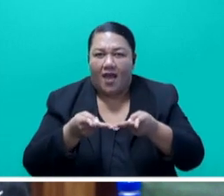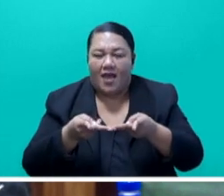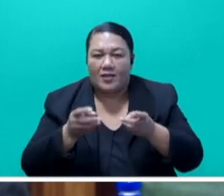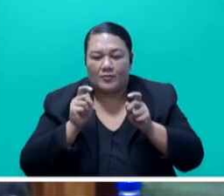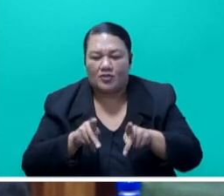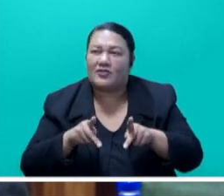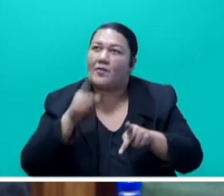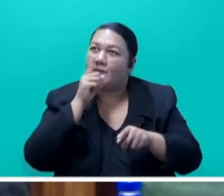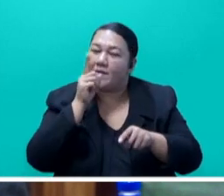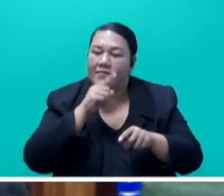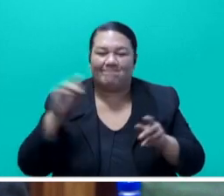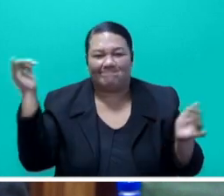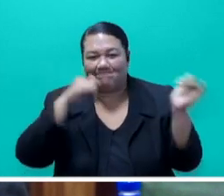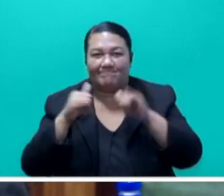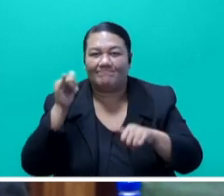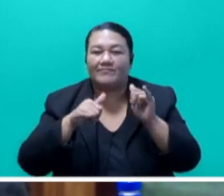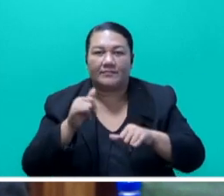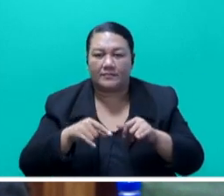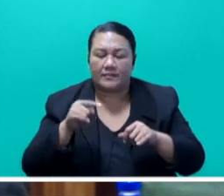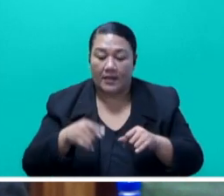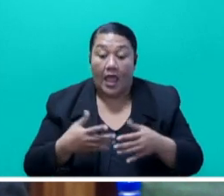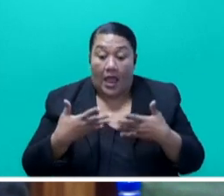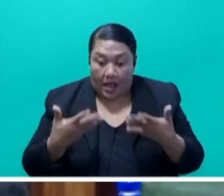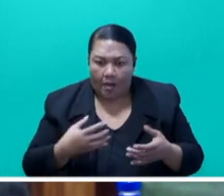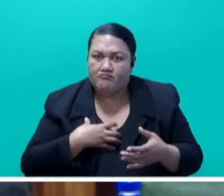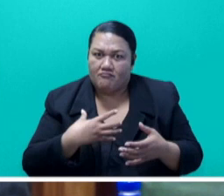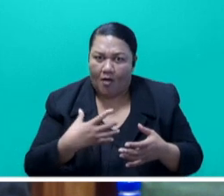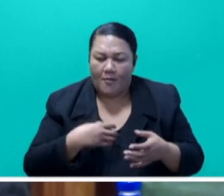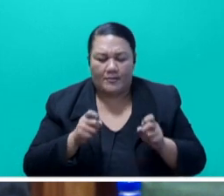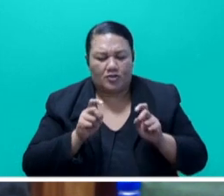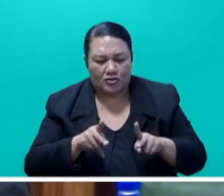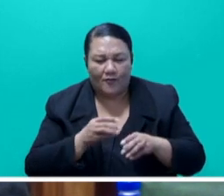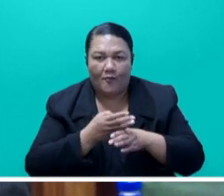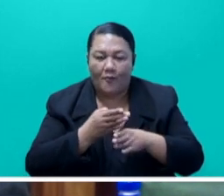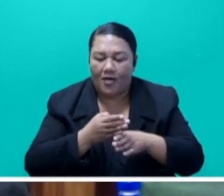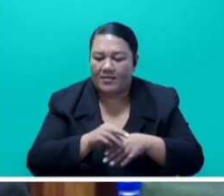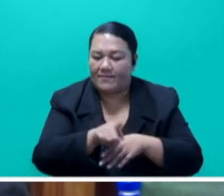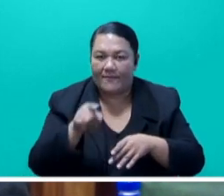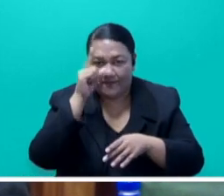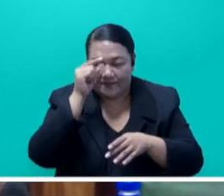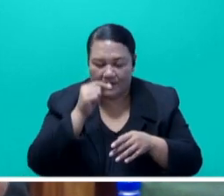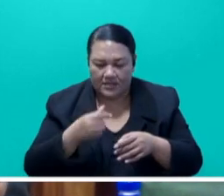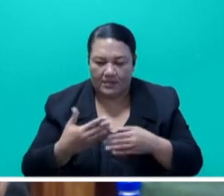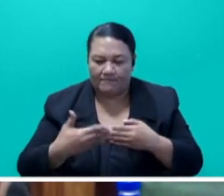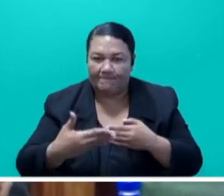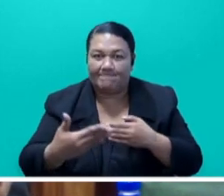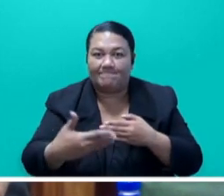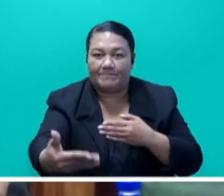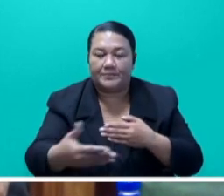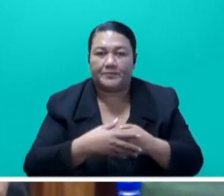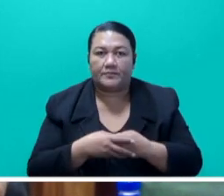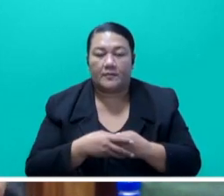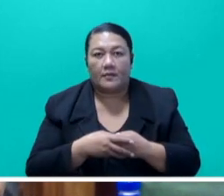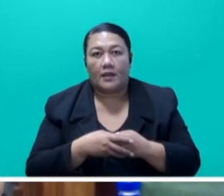Fijians more than we ever did so before. So, without giving too much away, we can expect the new